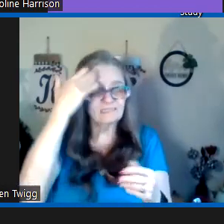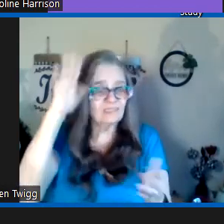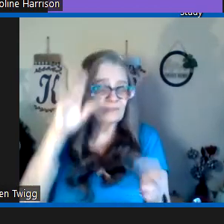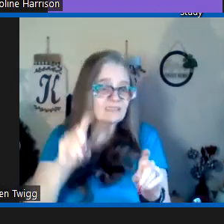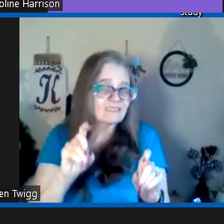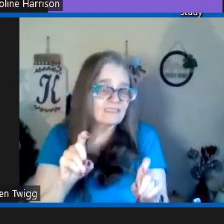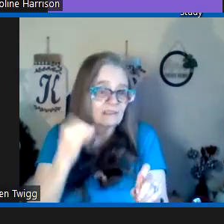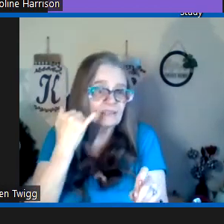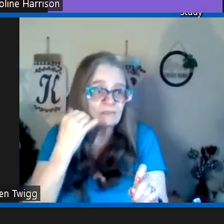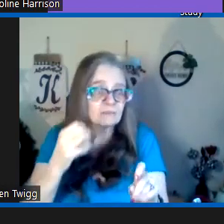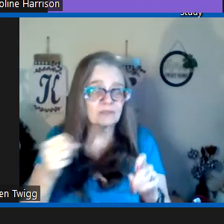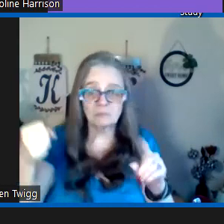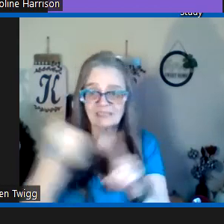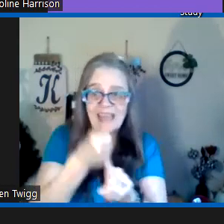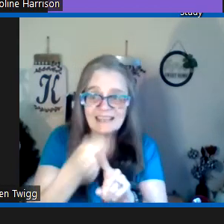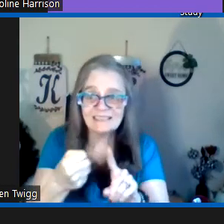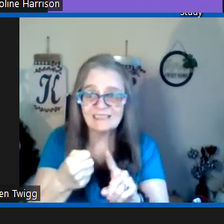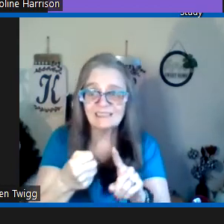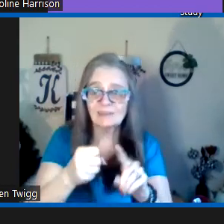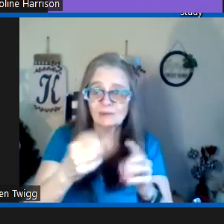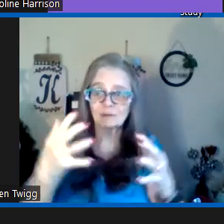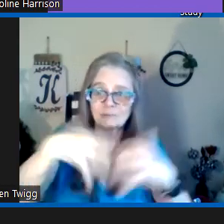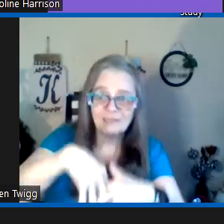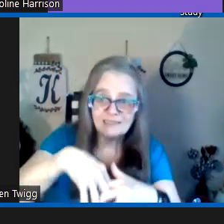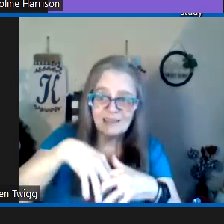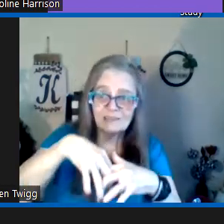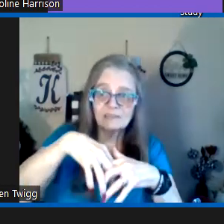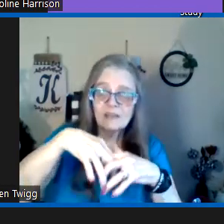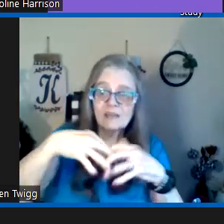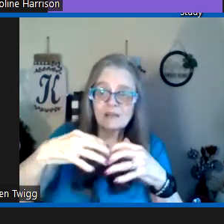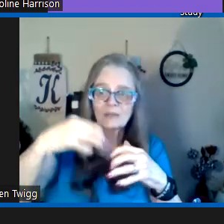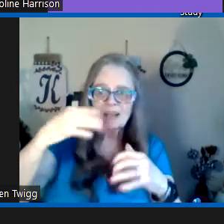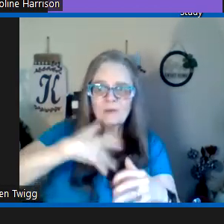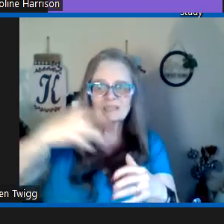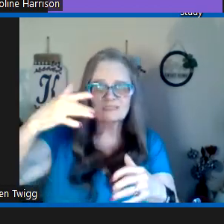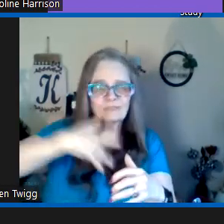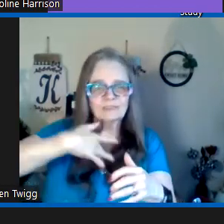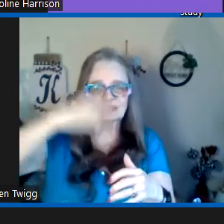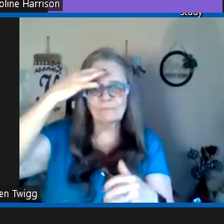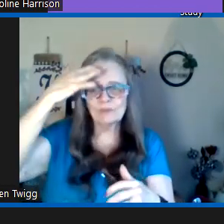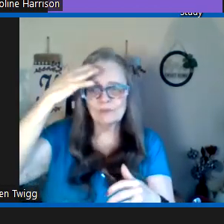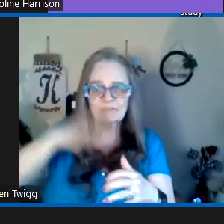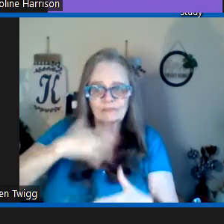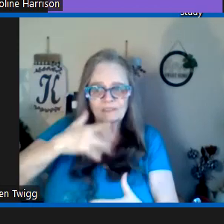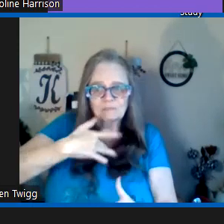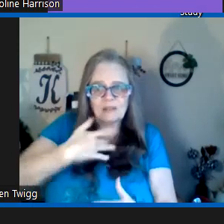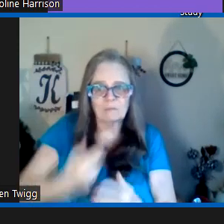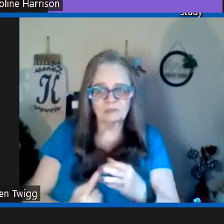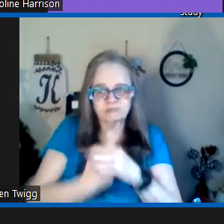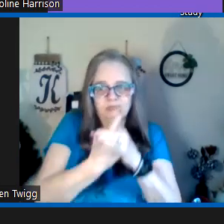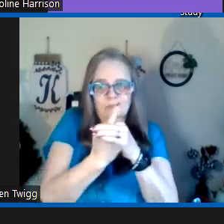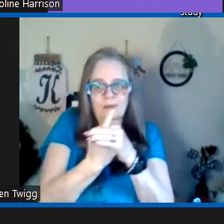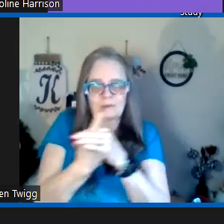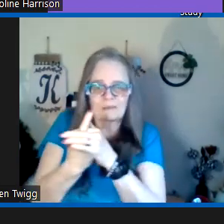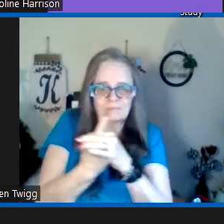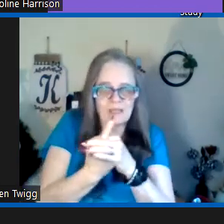know didn't know necessarily if it was going to be an accident or breakdown but i always felt and knew that feeling would